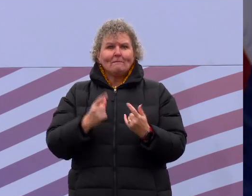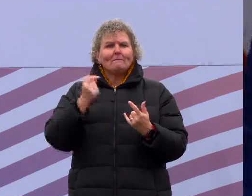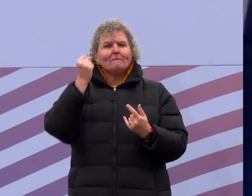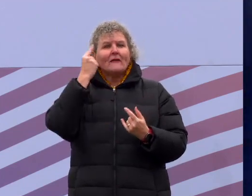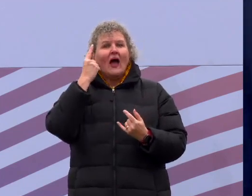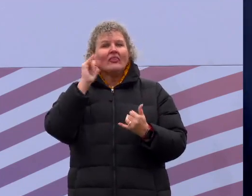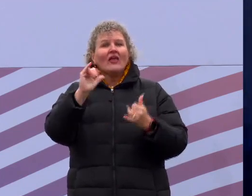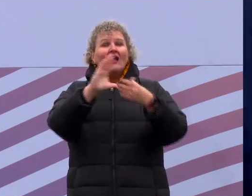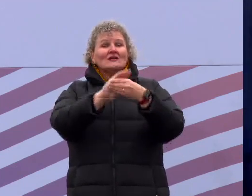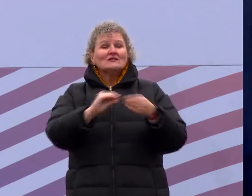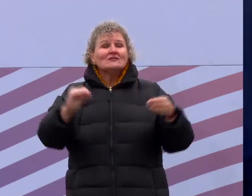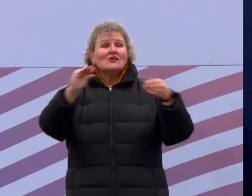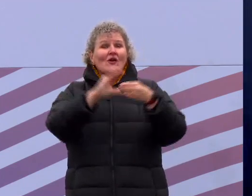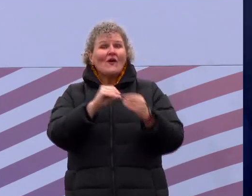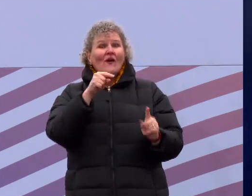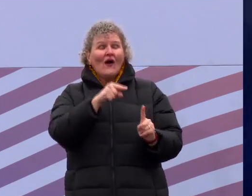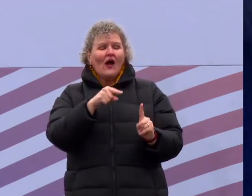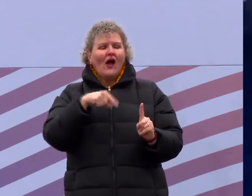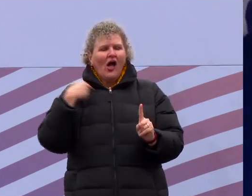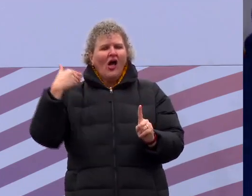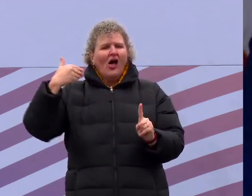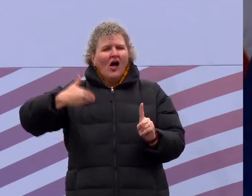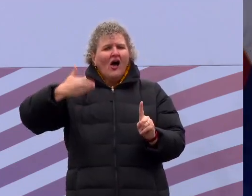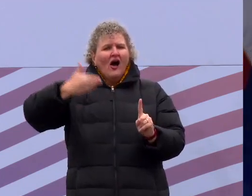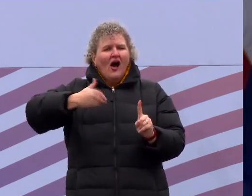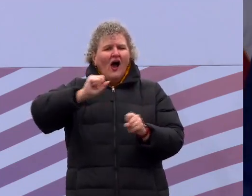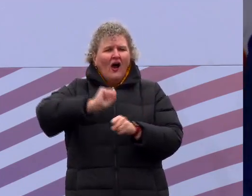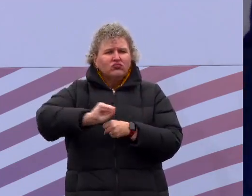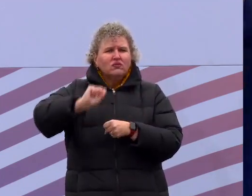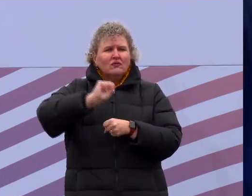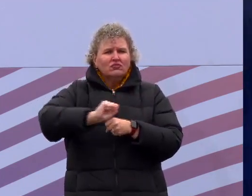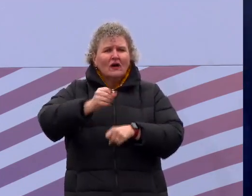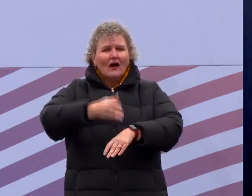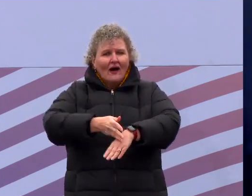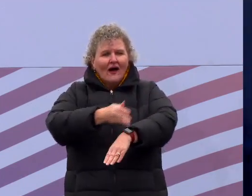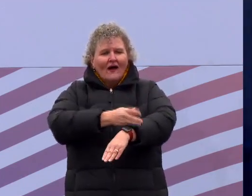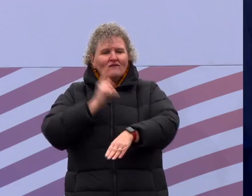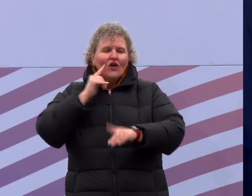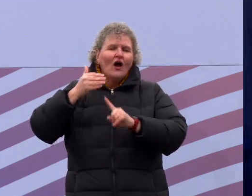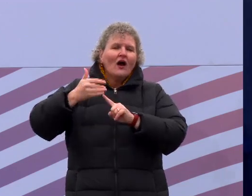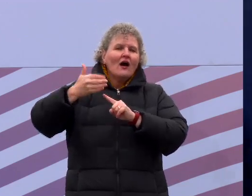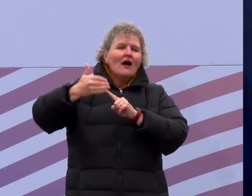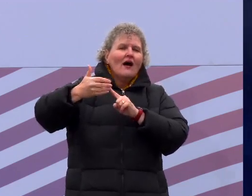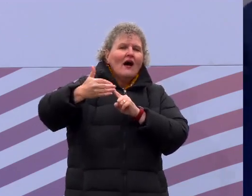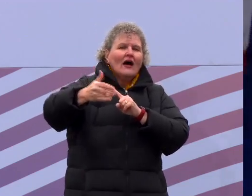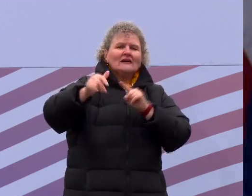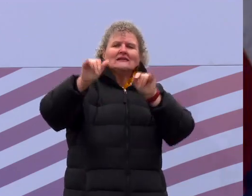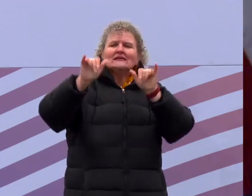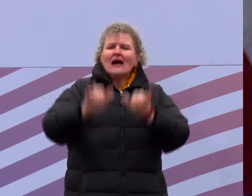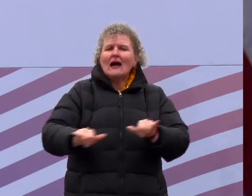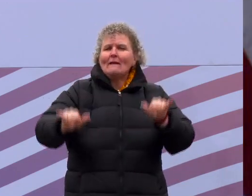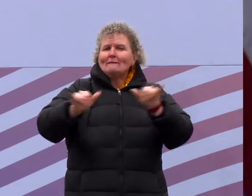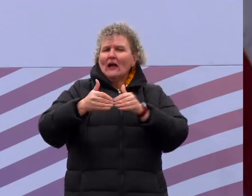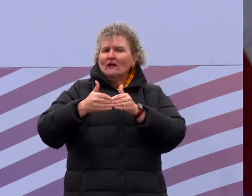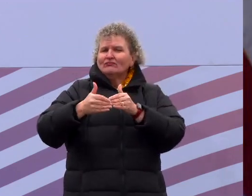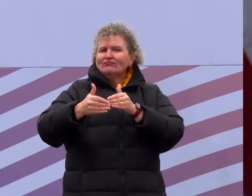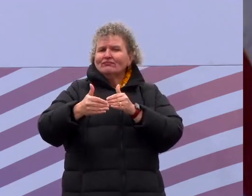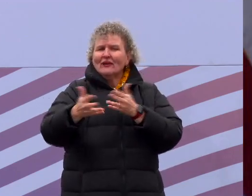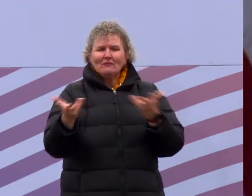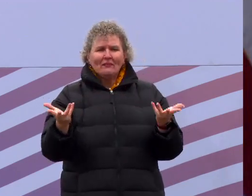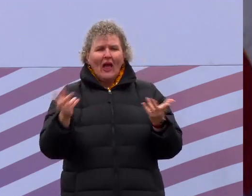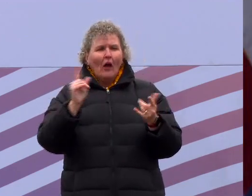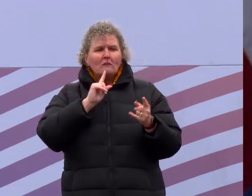working to build a brighter future for those who succeed them is not. That story is one you can find all across this